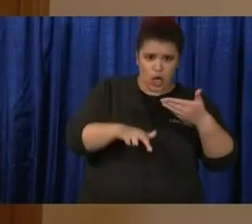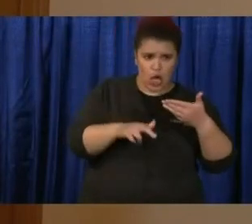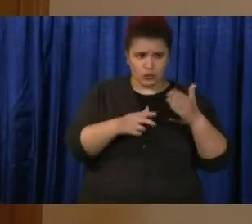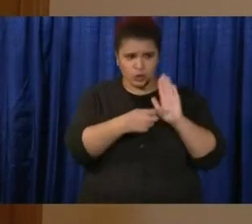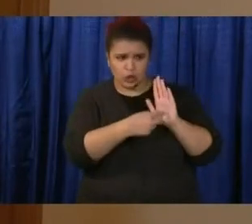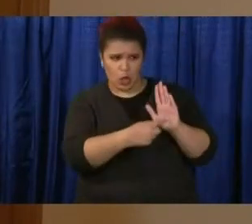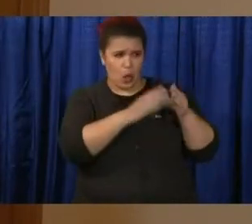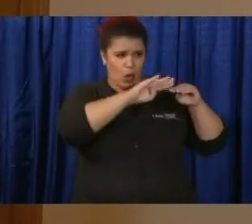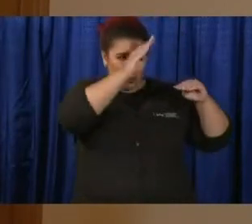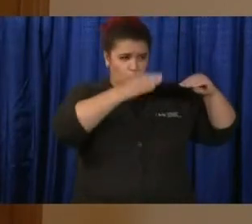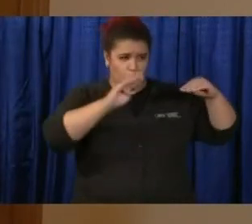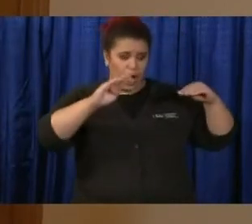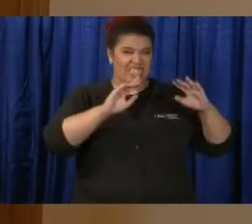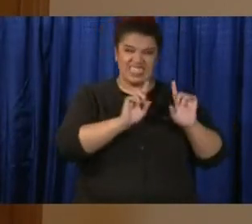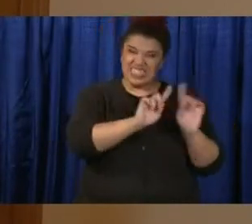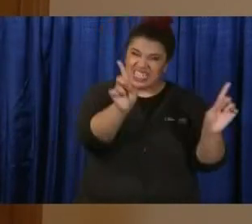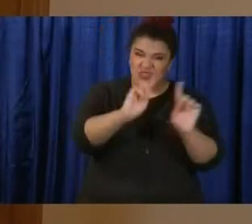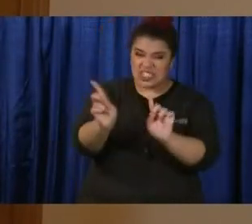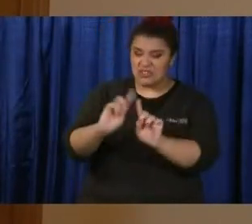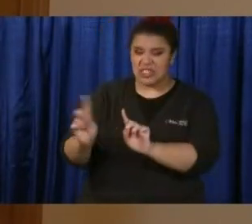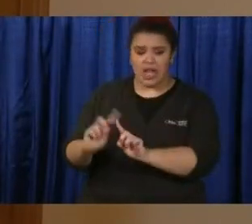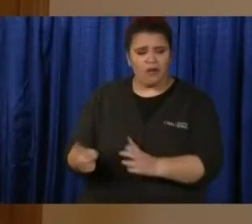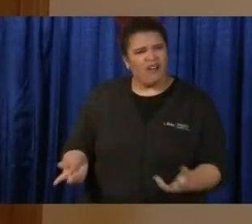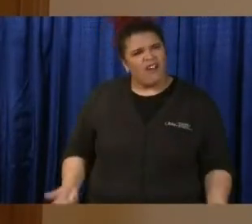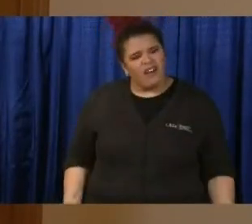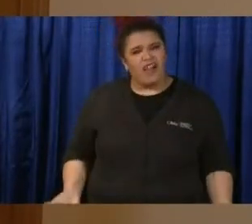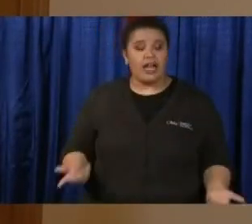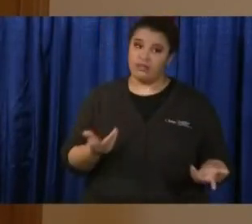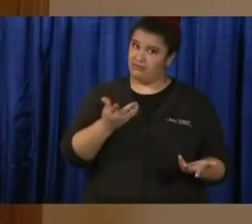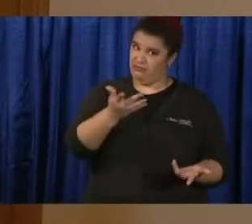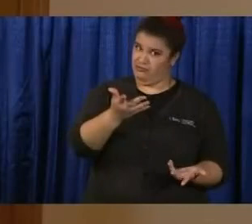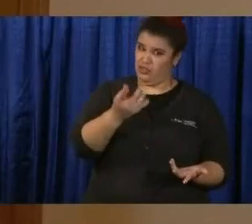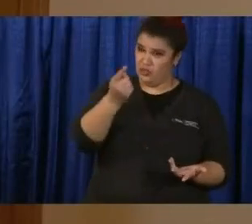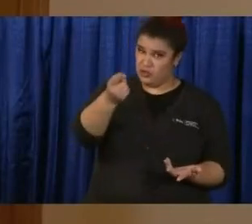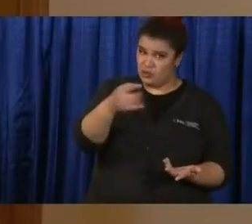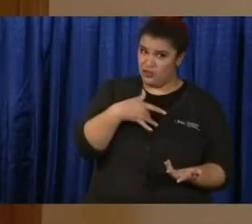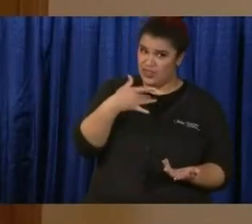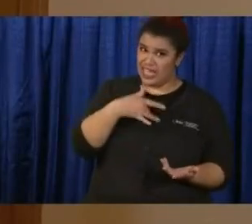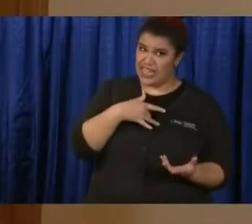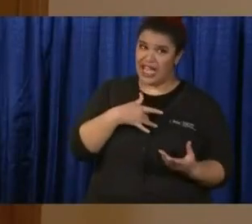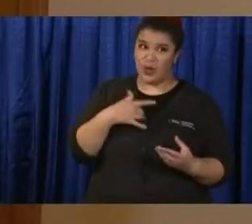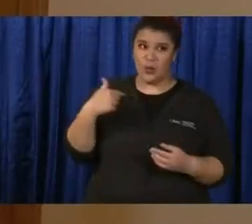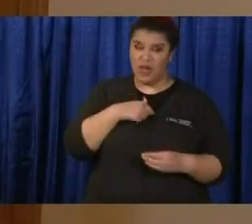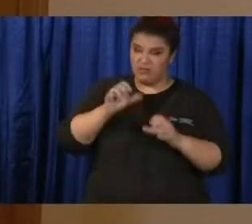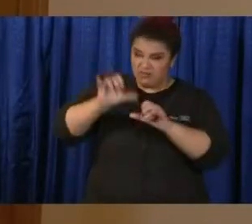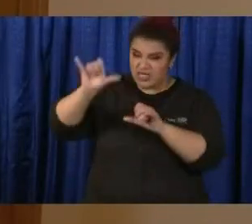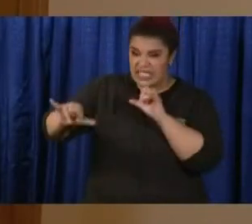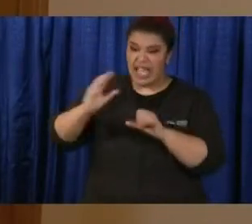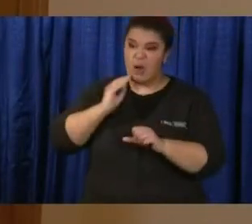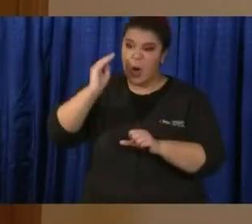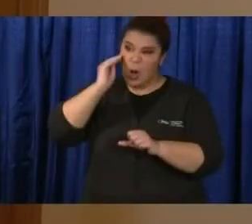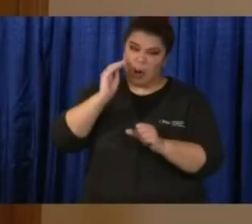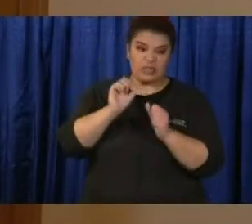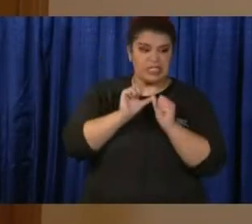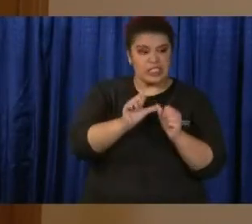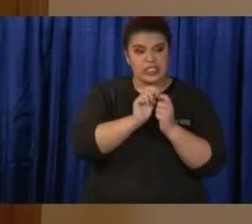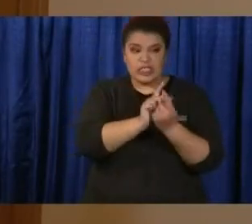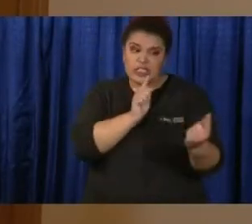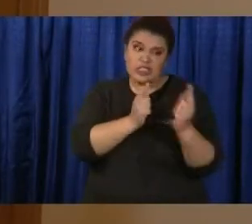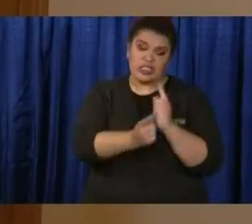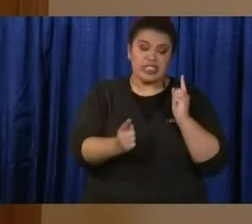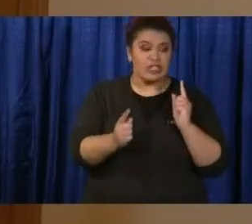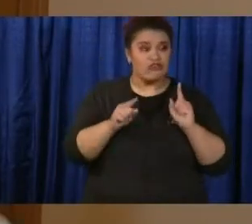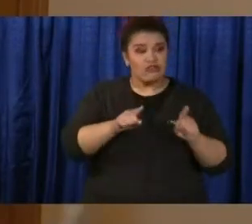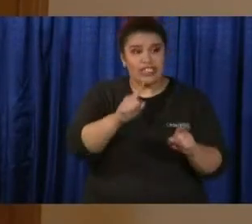is this why you and the governor decided to close swimming pools and other summer-related activities? Thank you. Thank you.